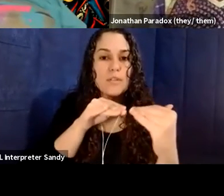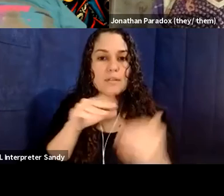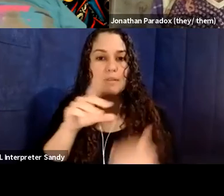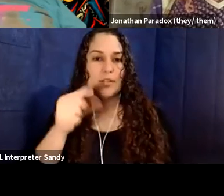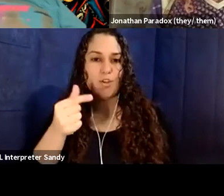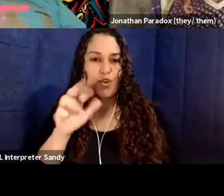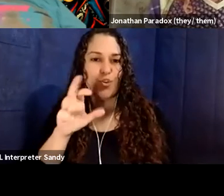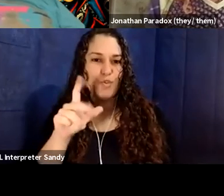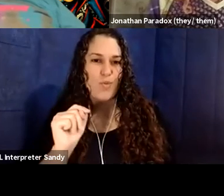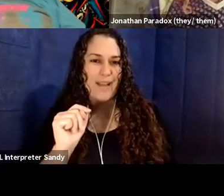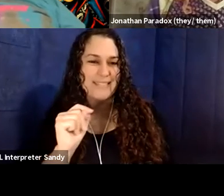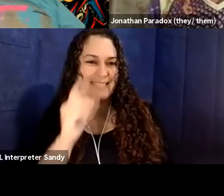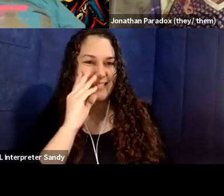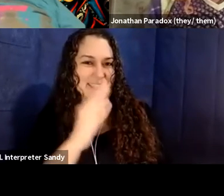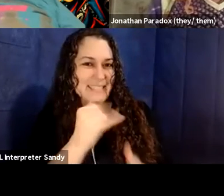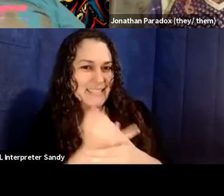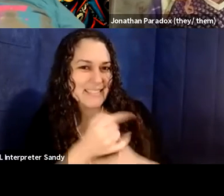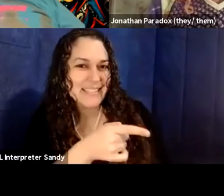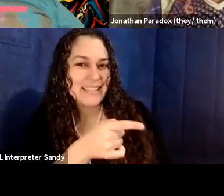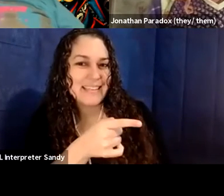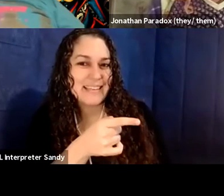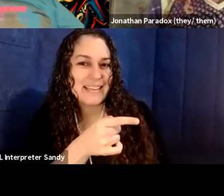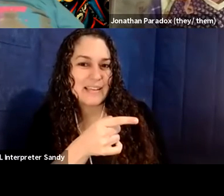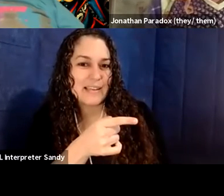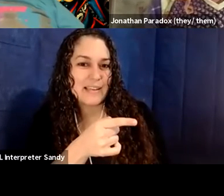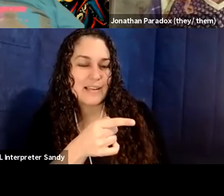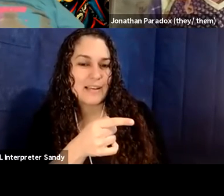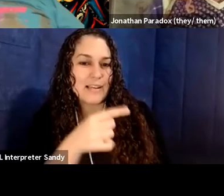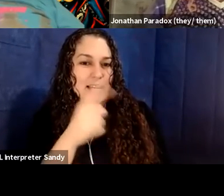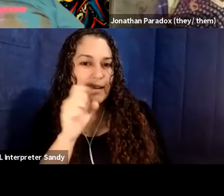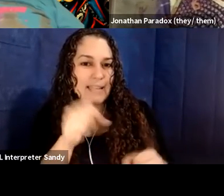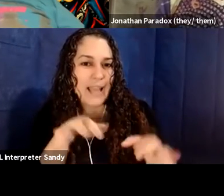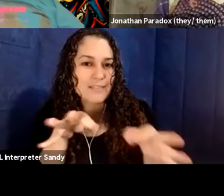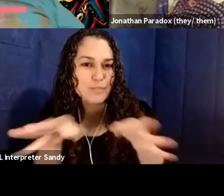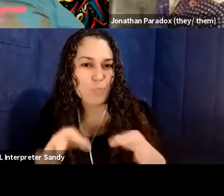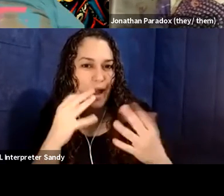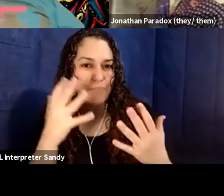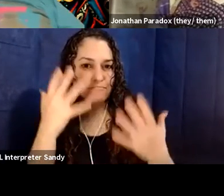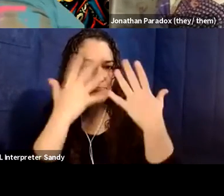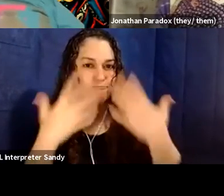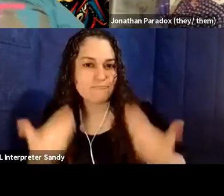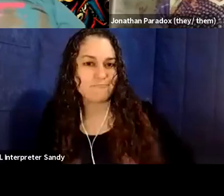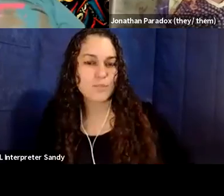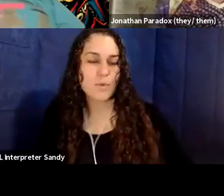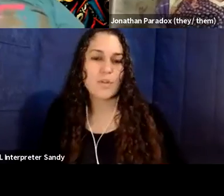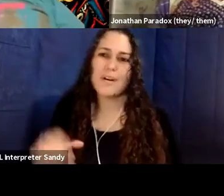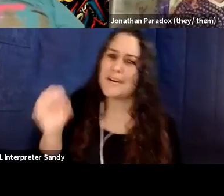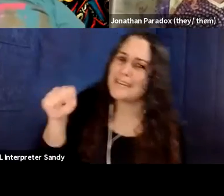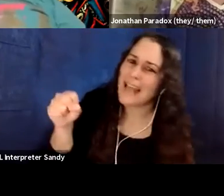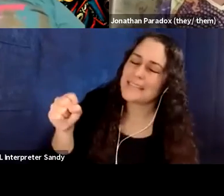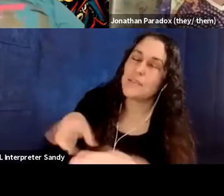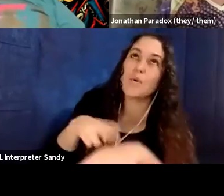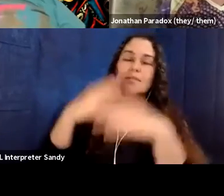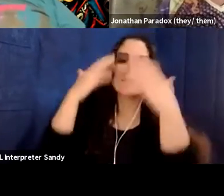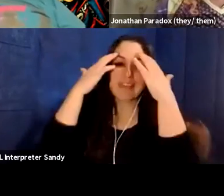I'm going to interrupt you to ask if you'll do a visual description as well. Oh, yes, yes, yes. Oh, of course. And come